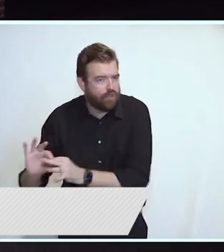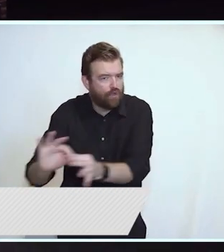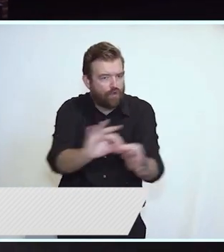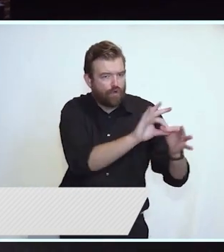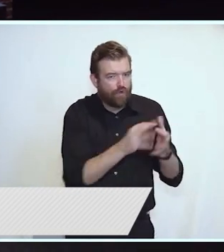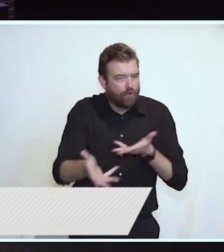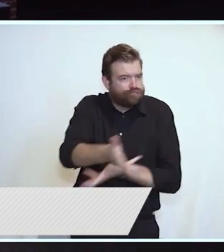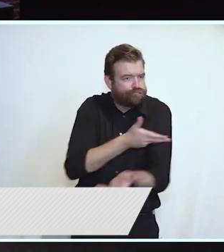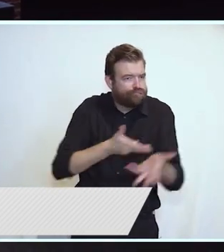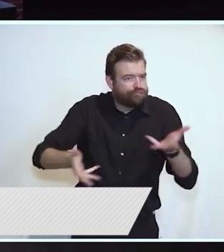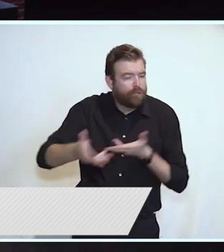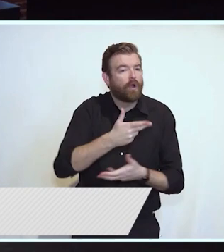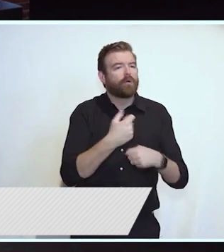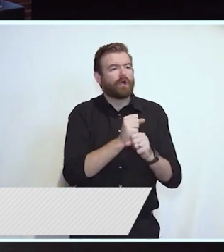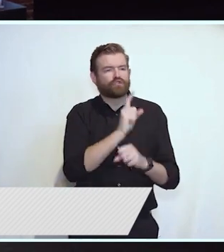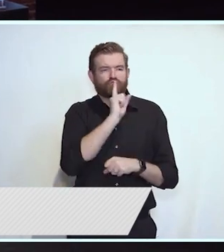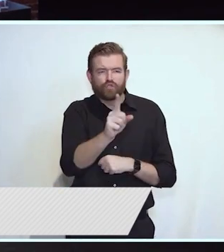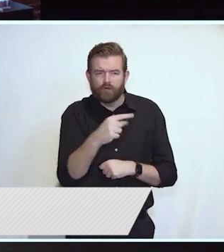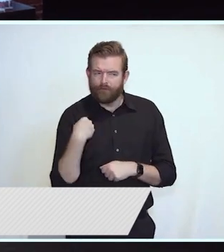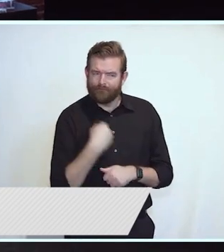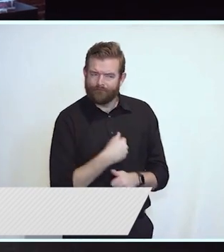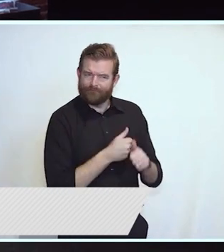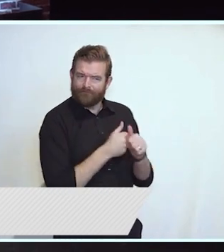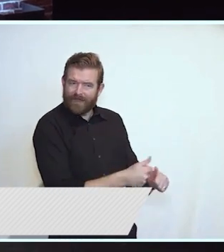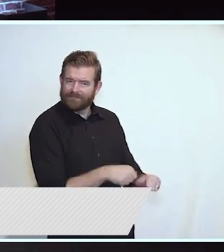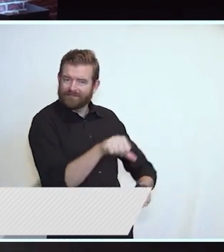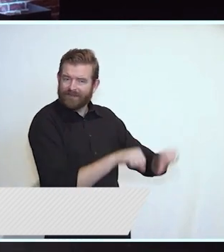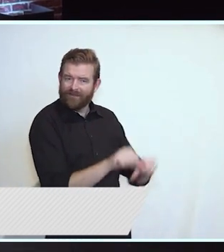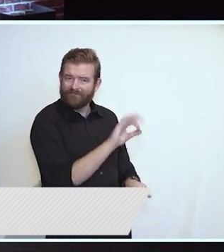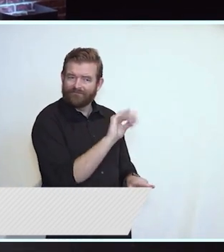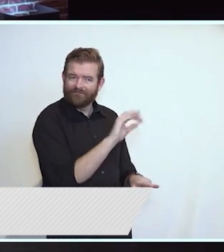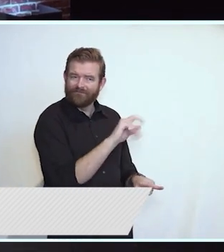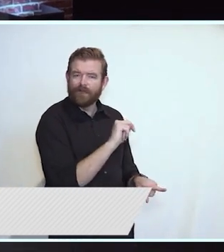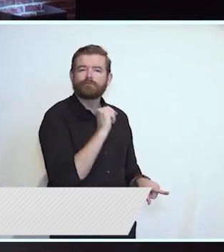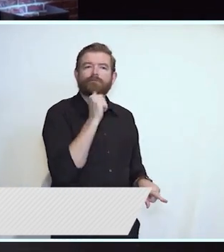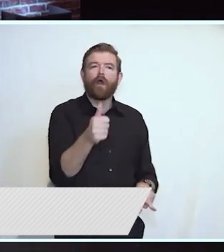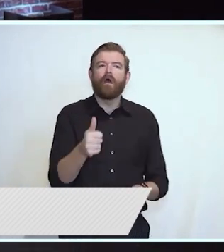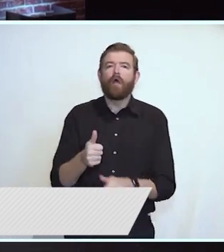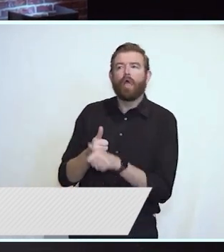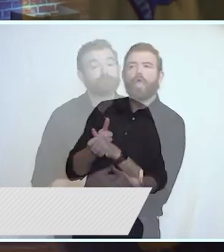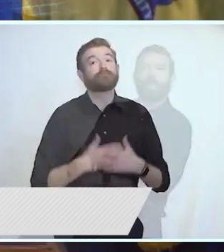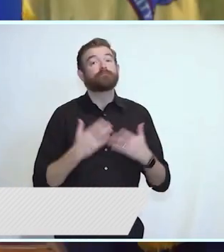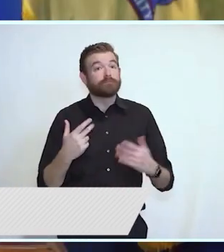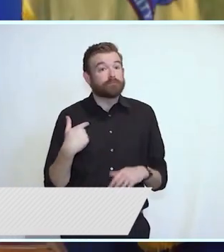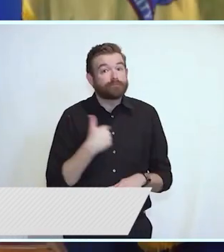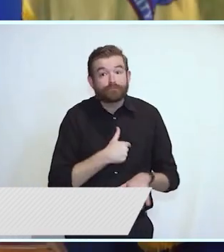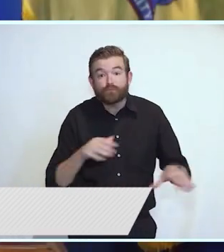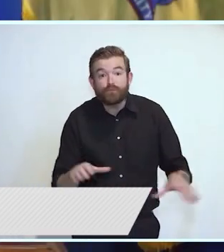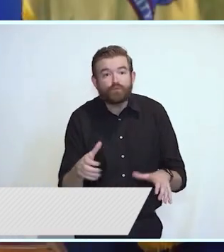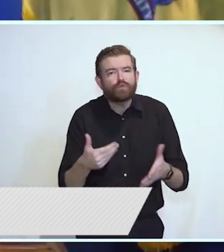stronger and fairer again as opposed to giving us any real new insights into what's coming next.